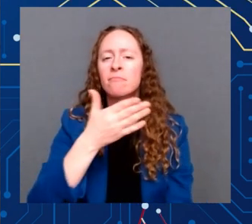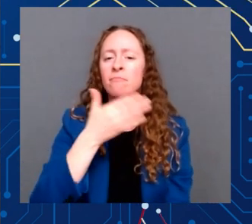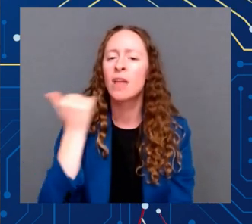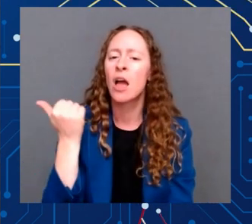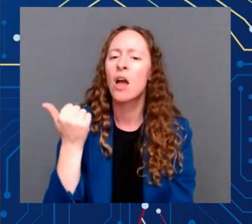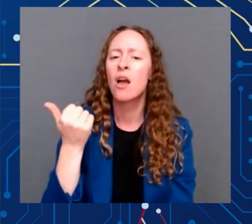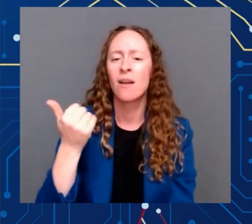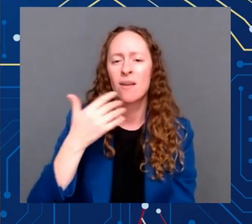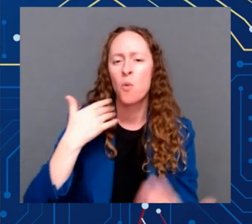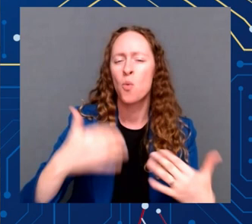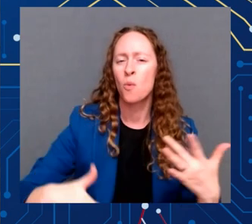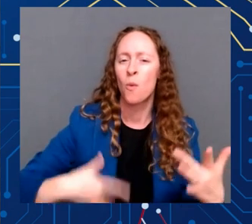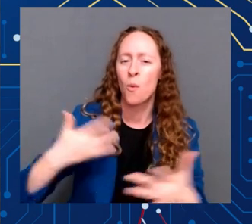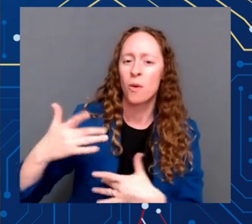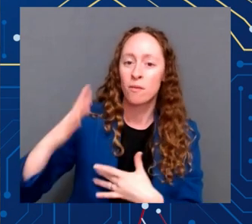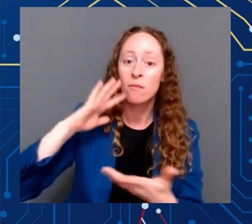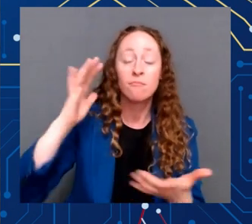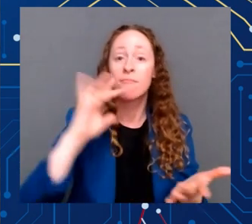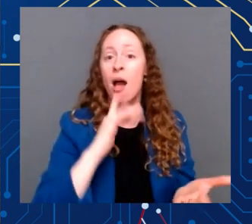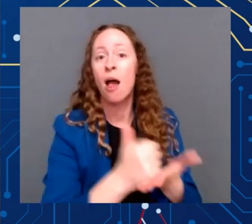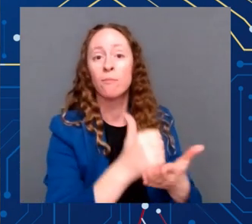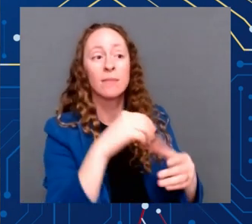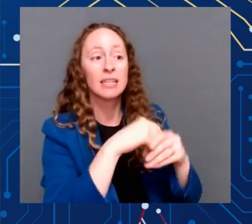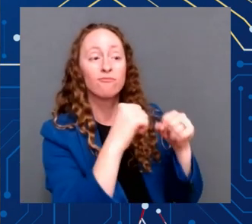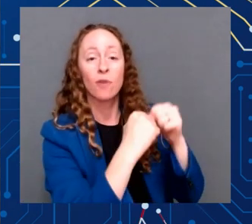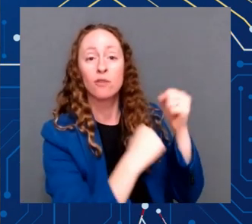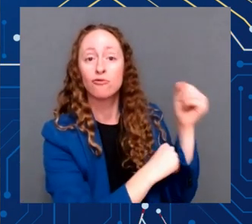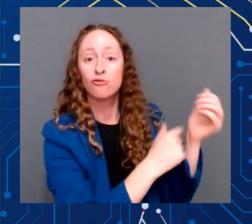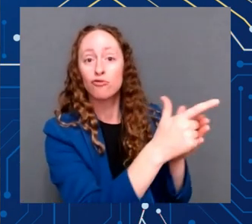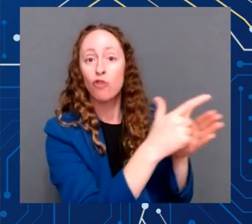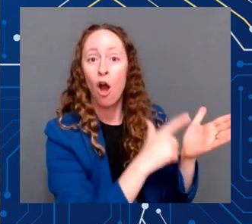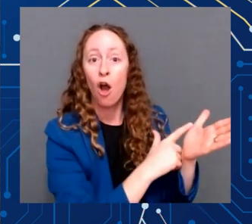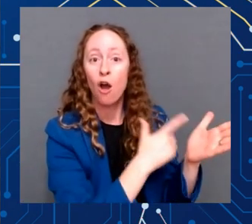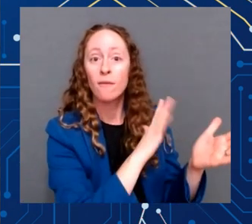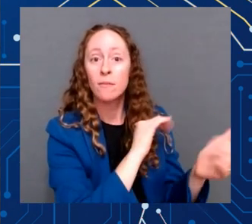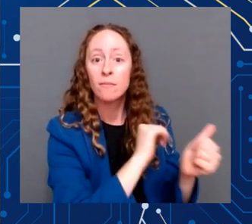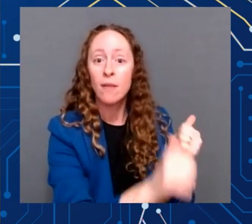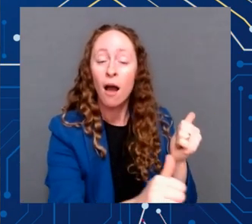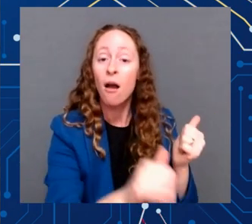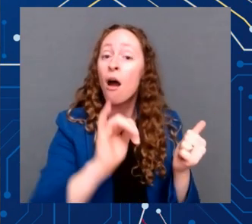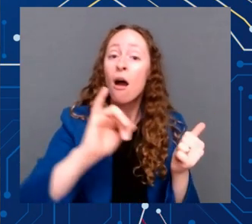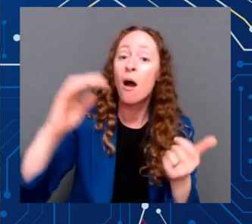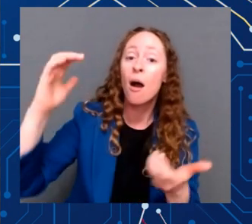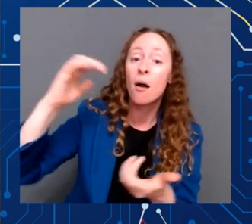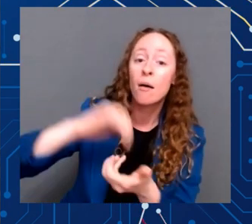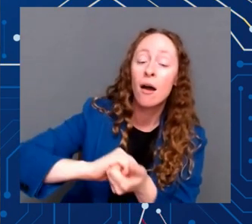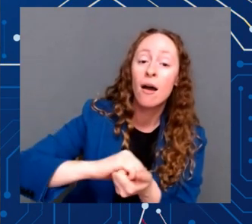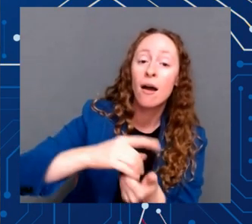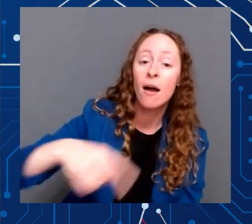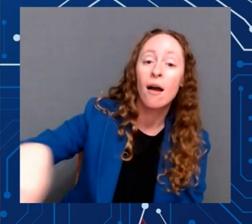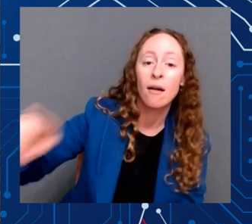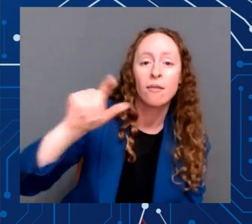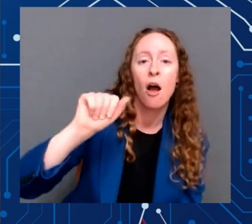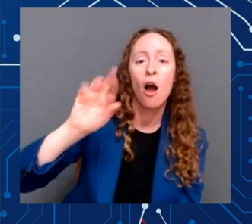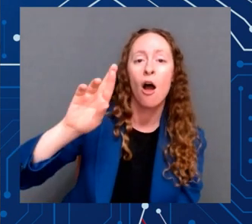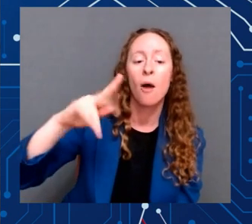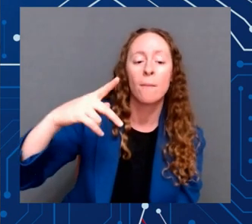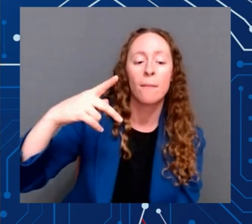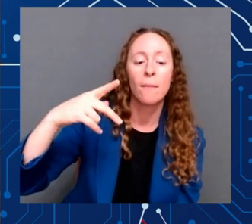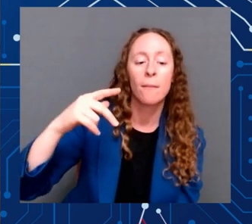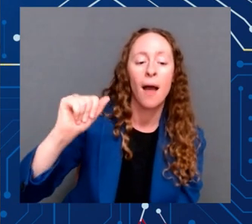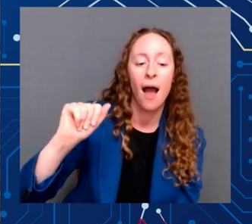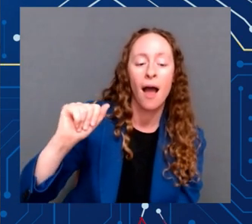advanced research projects agency in health for health, ARPA-H. It's going to transform how we detect,